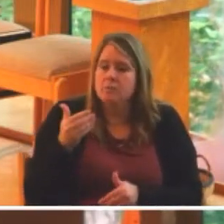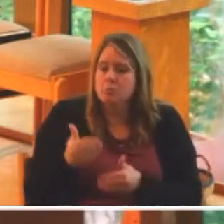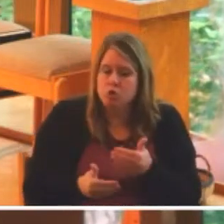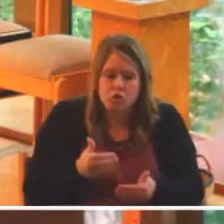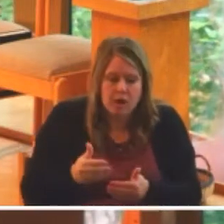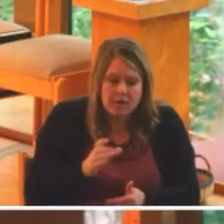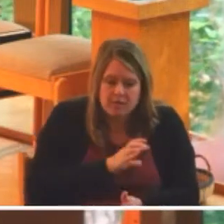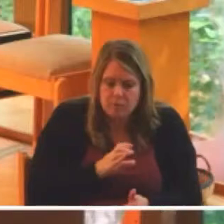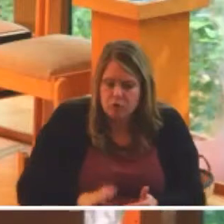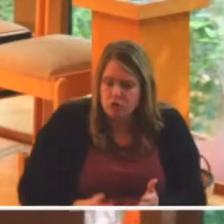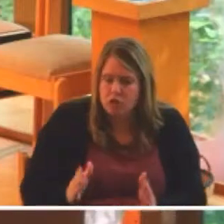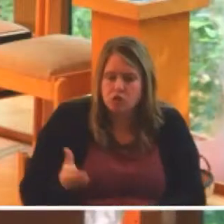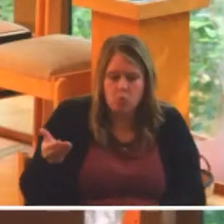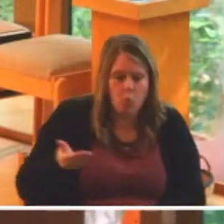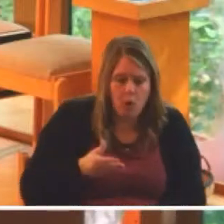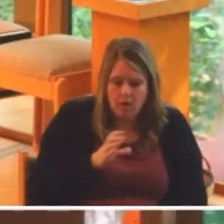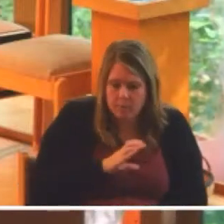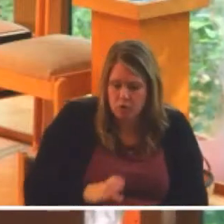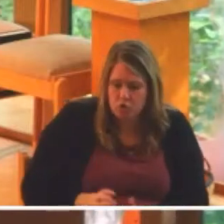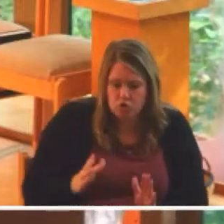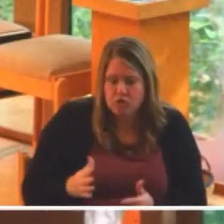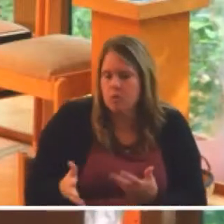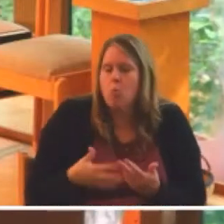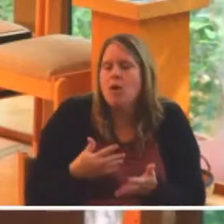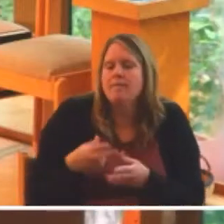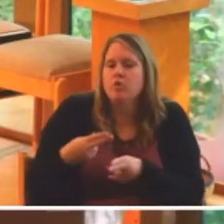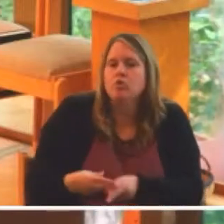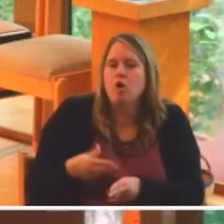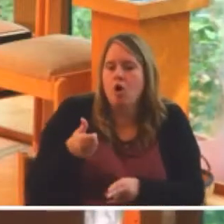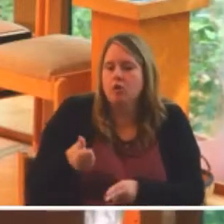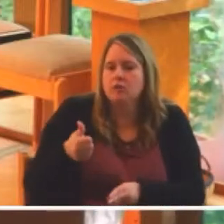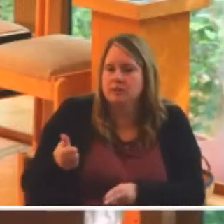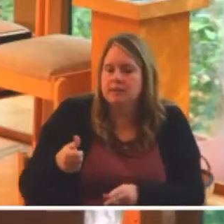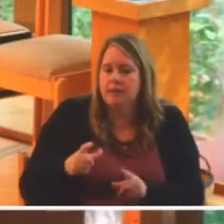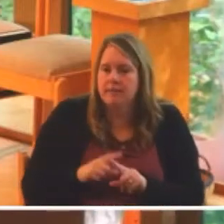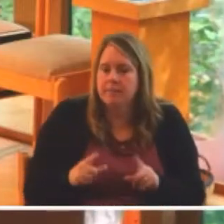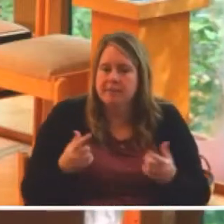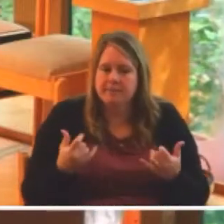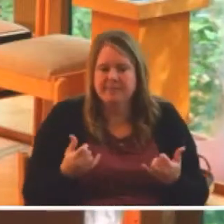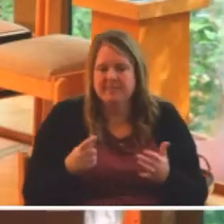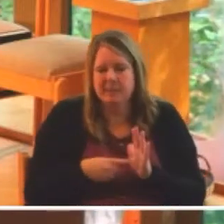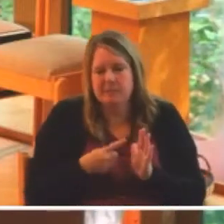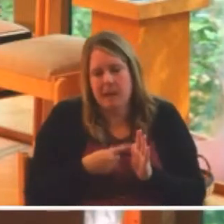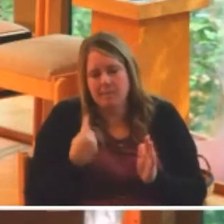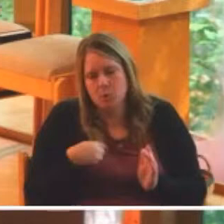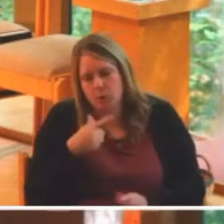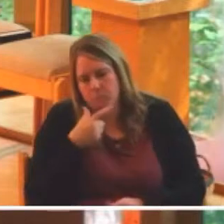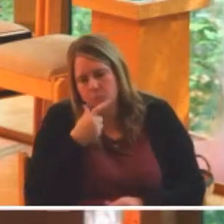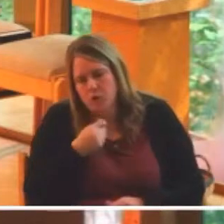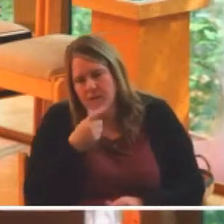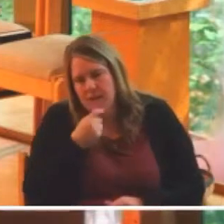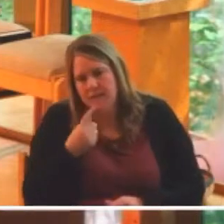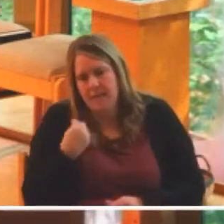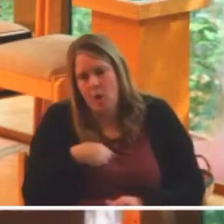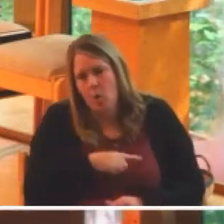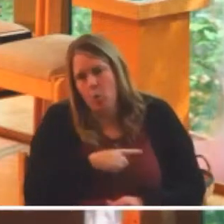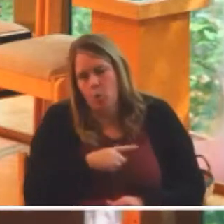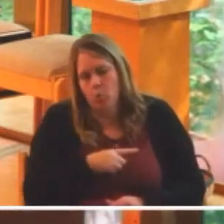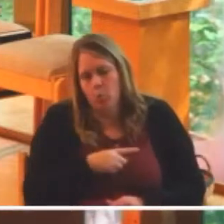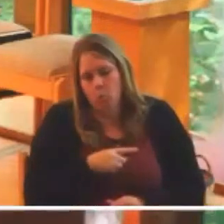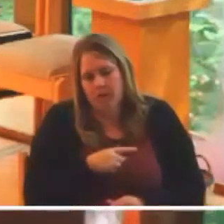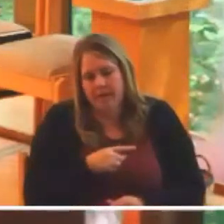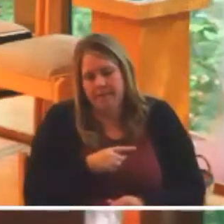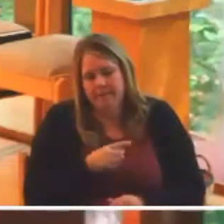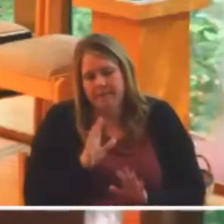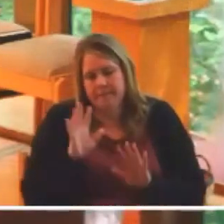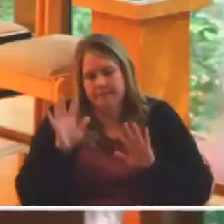you might want to call yourself this day, it's important because oftentimes I think that we like to pretend that we've surpassed the need to include